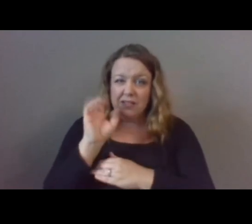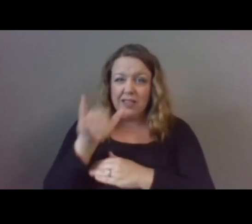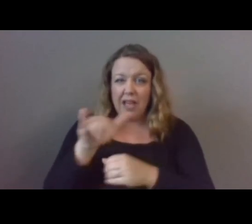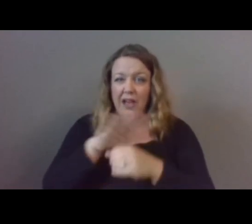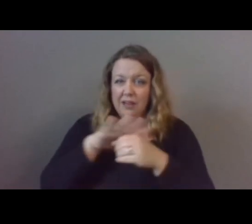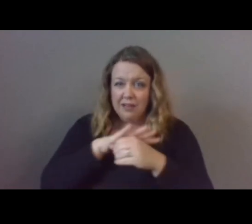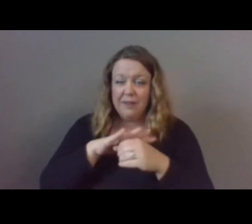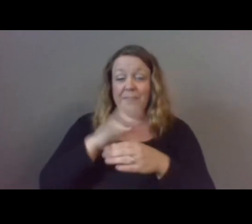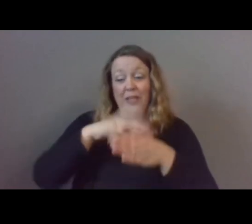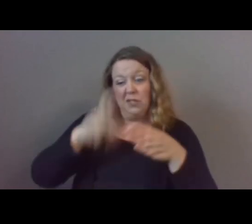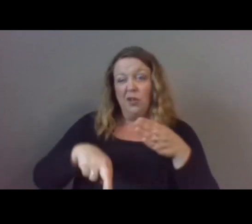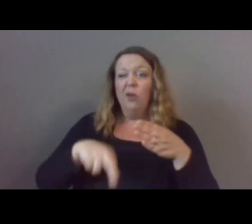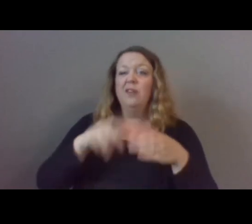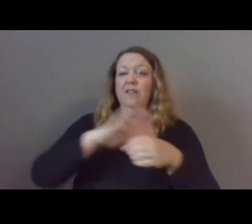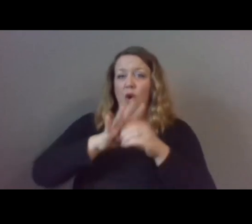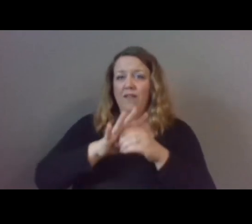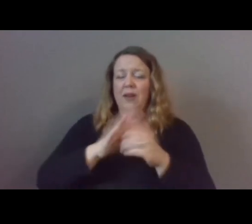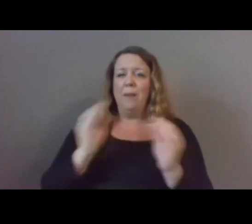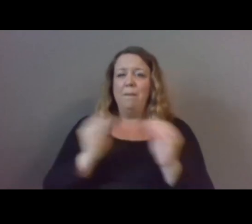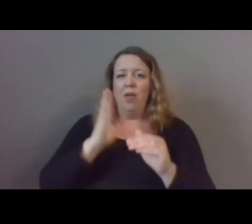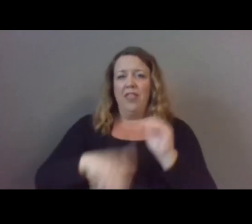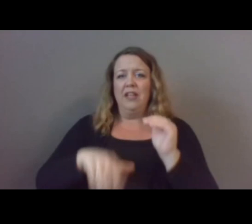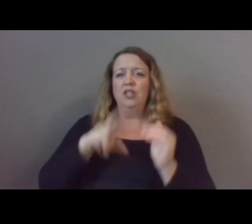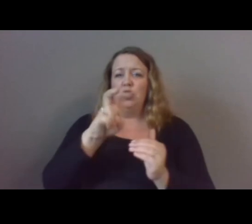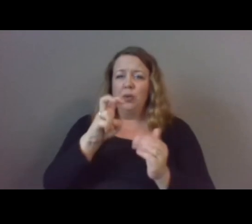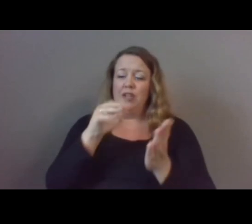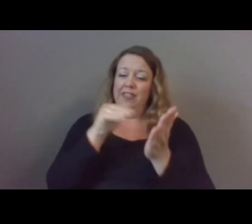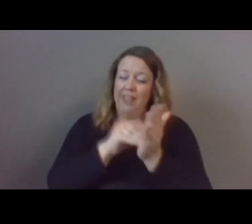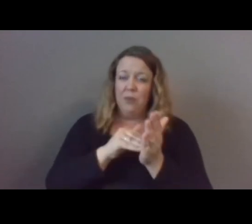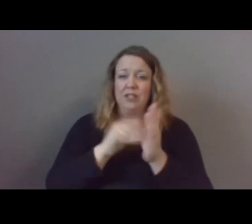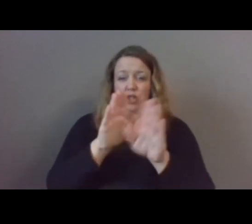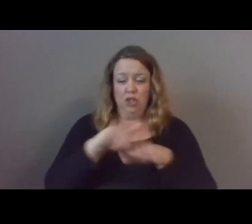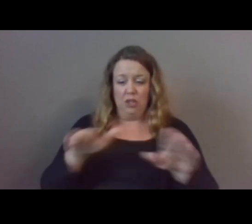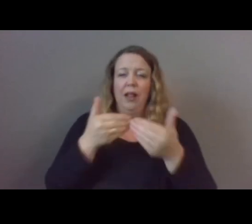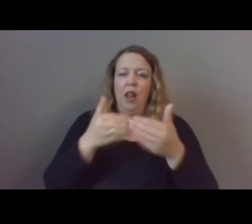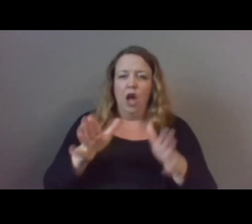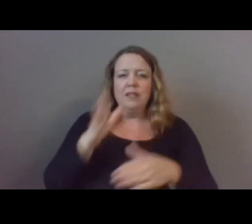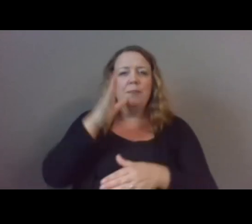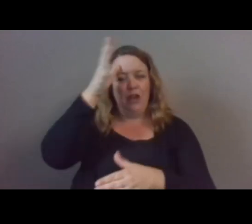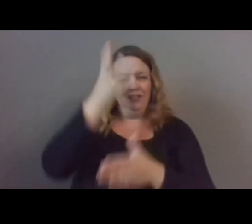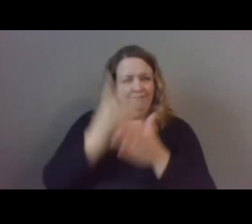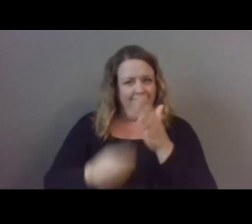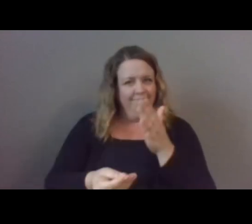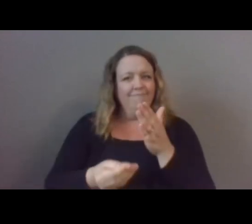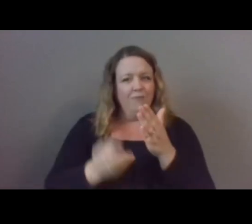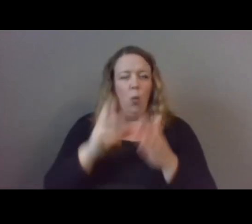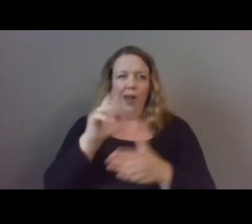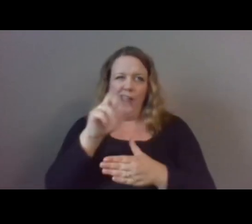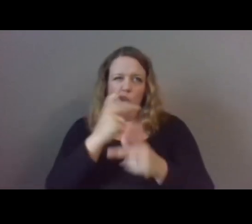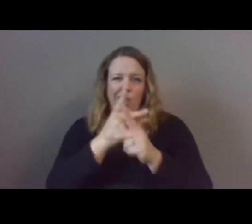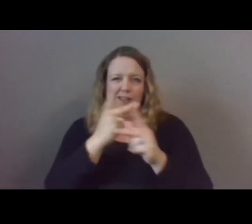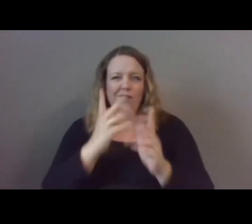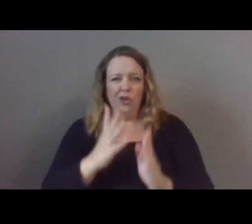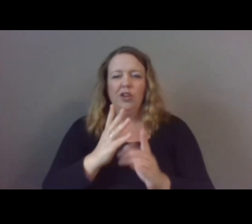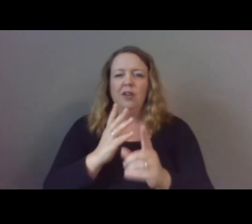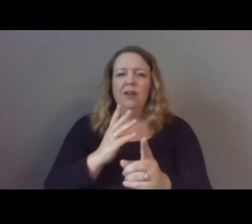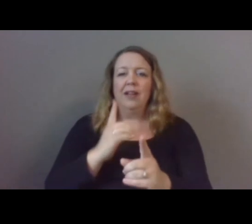than 200,000 American children lost a parent or caregiver at the school that I used to mentor. It was above 50